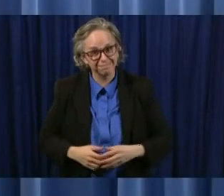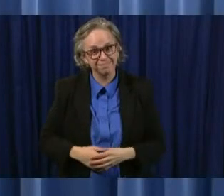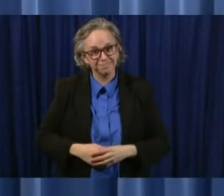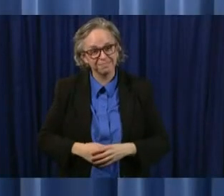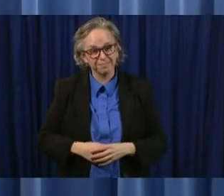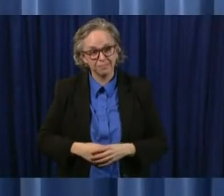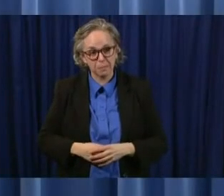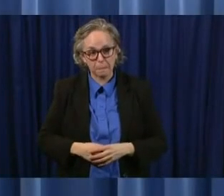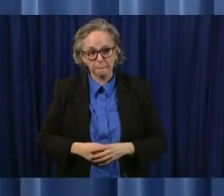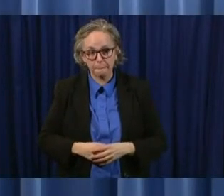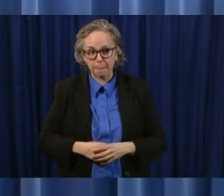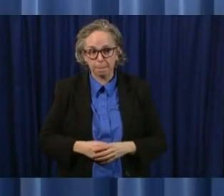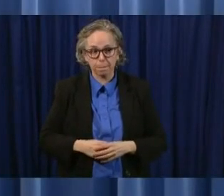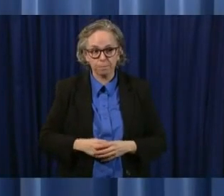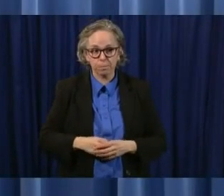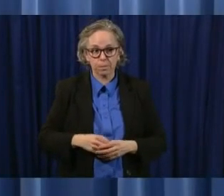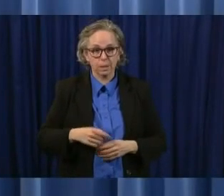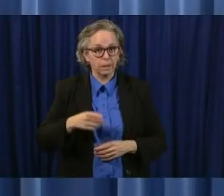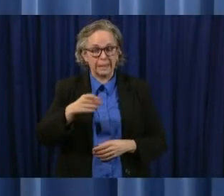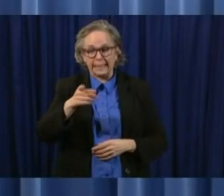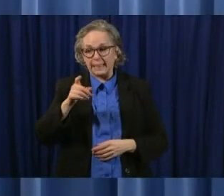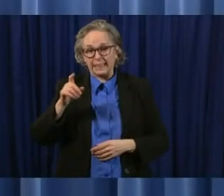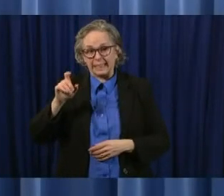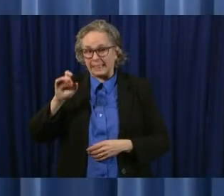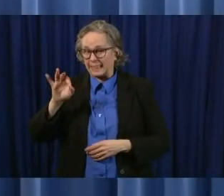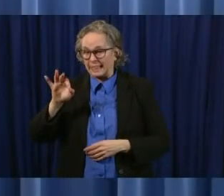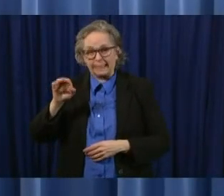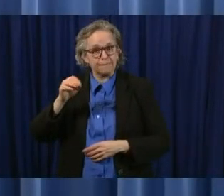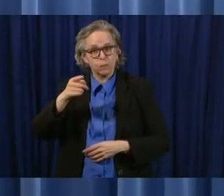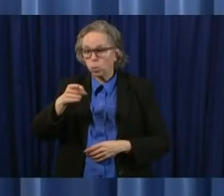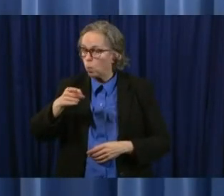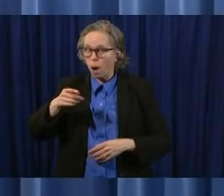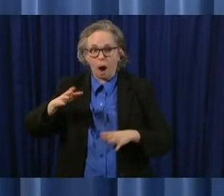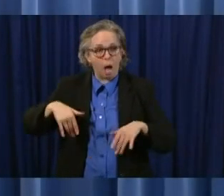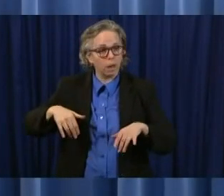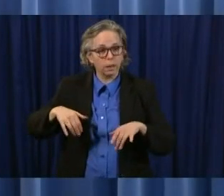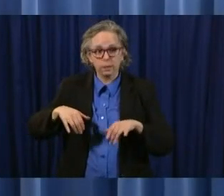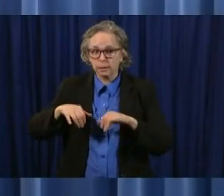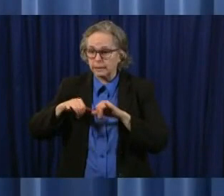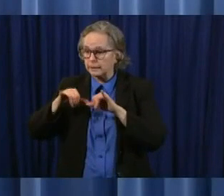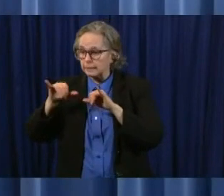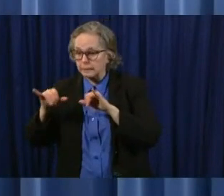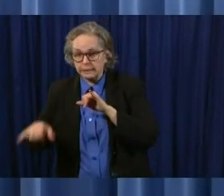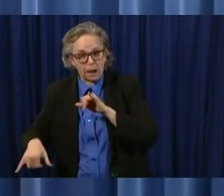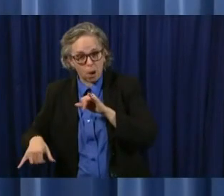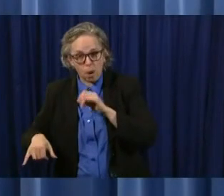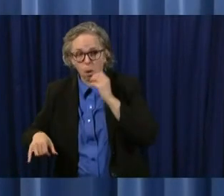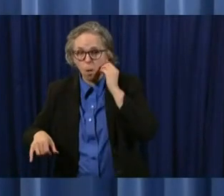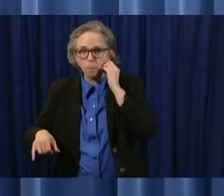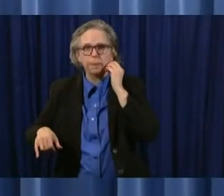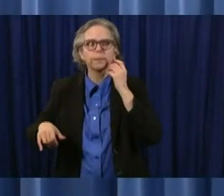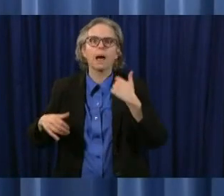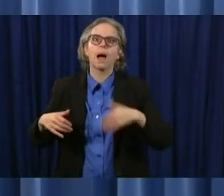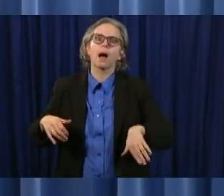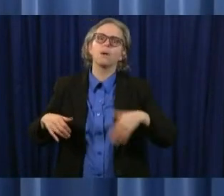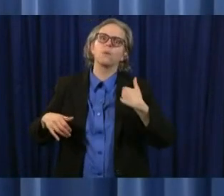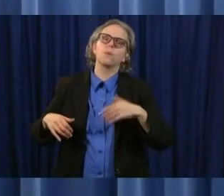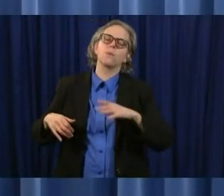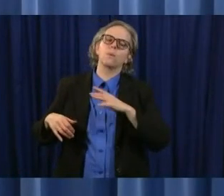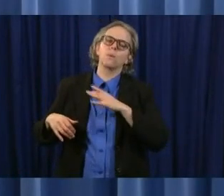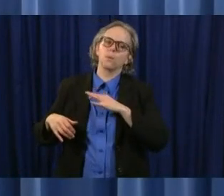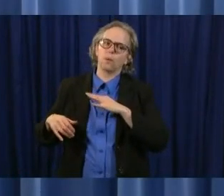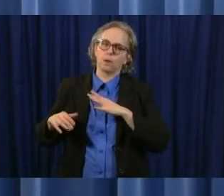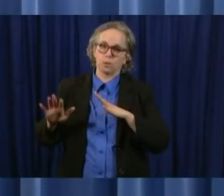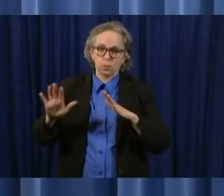uh that have gotten us where we are today and your individual actions collectively